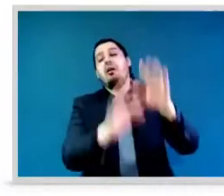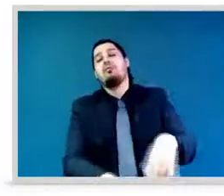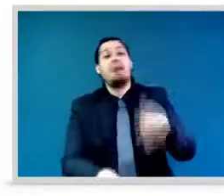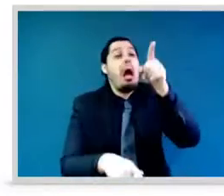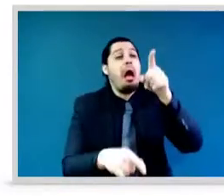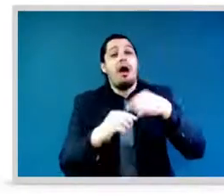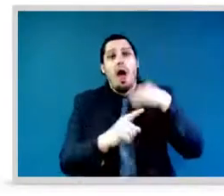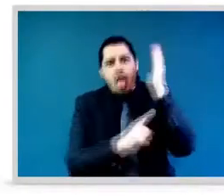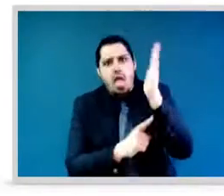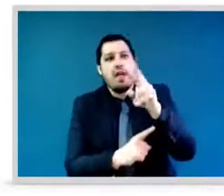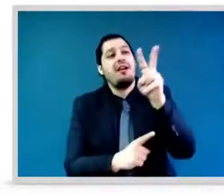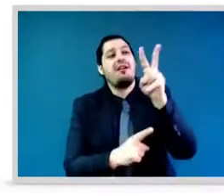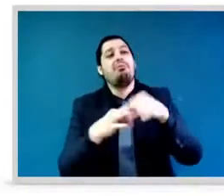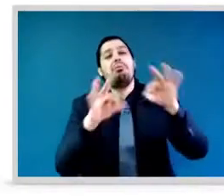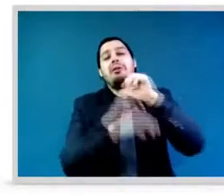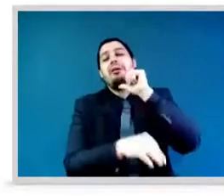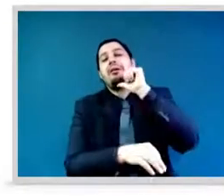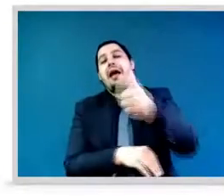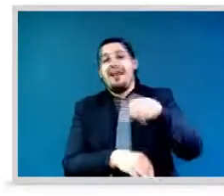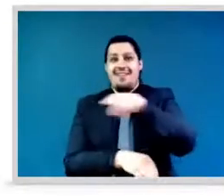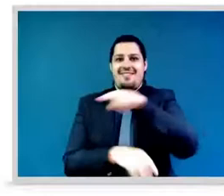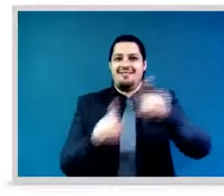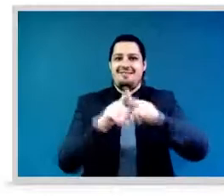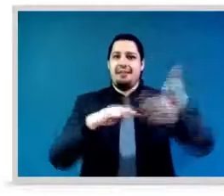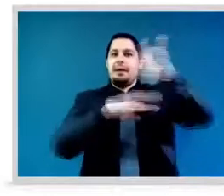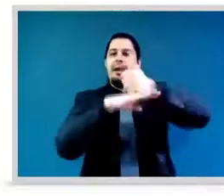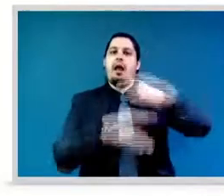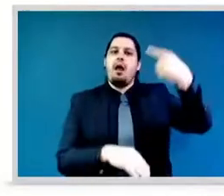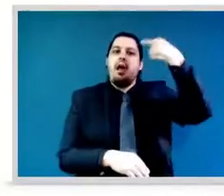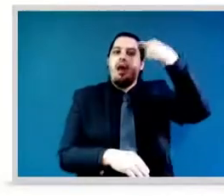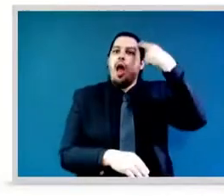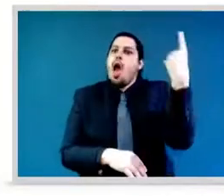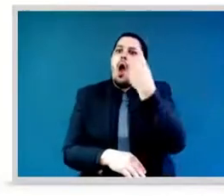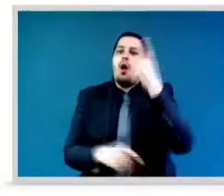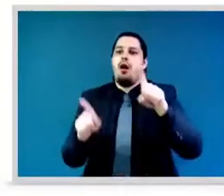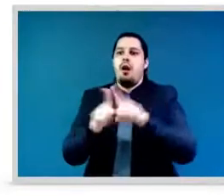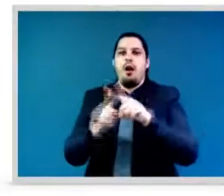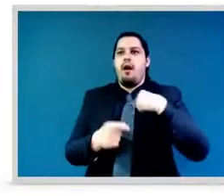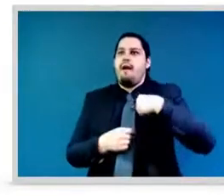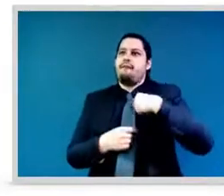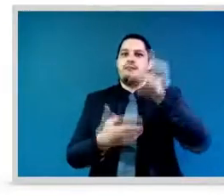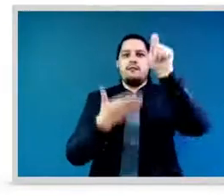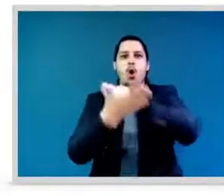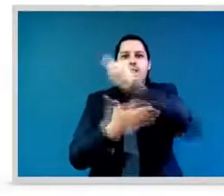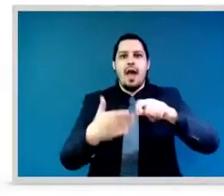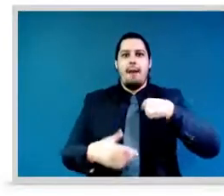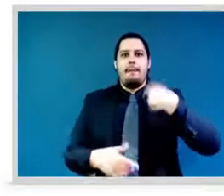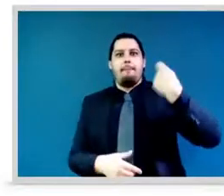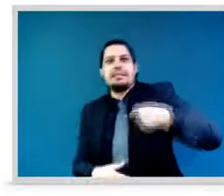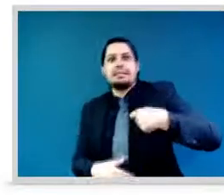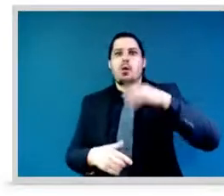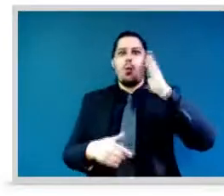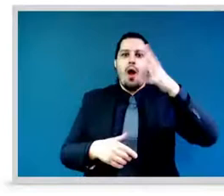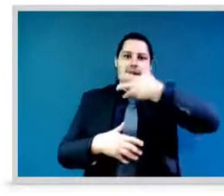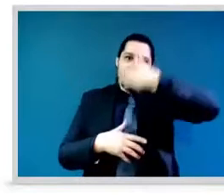power as fast as they would have. And at least thank you for their honesty. But as someone who was fighting for my human